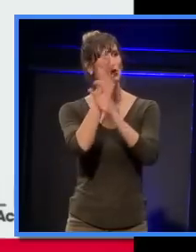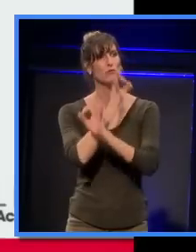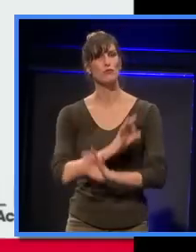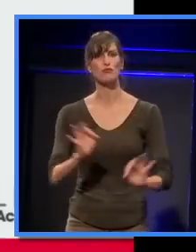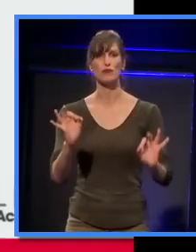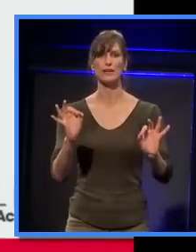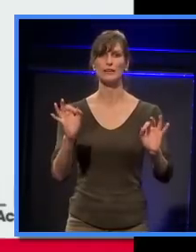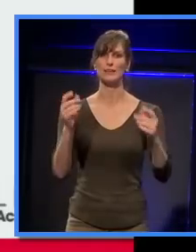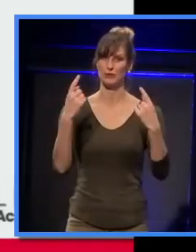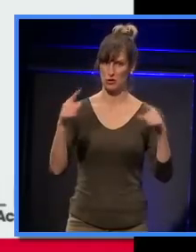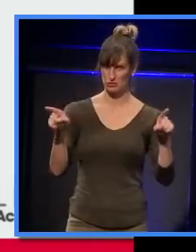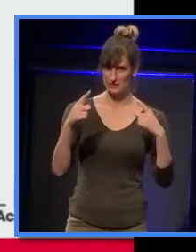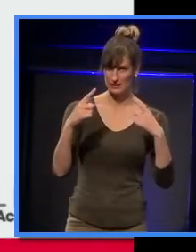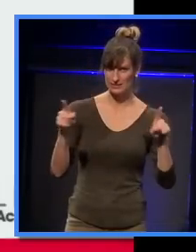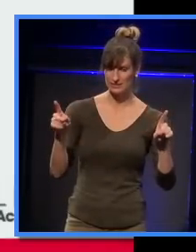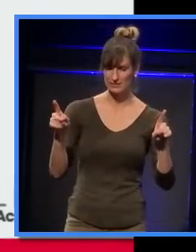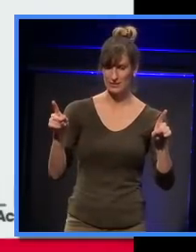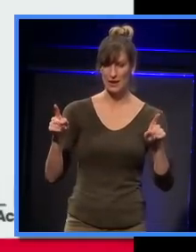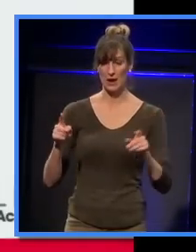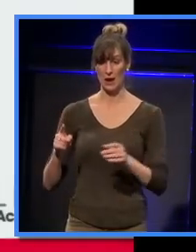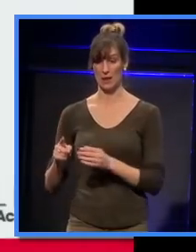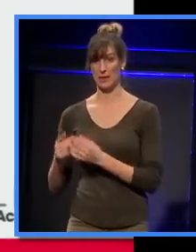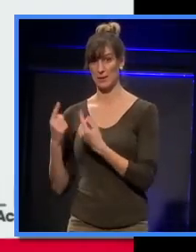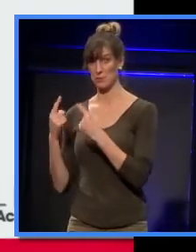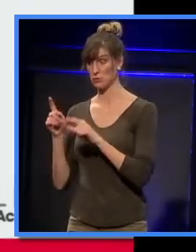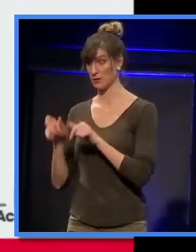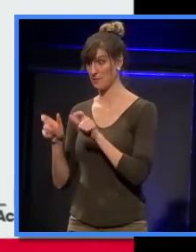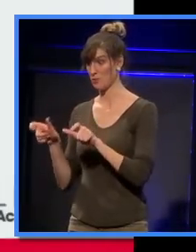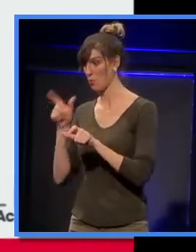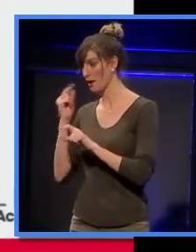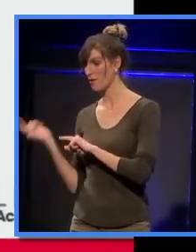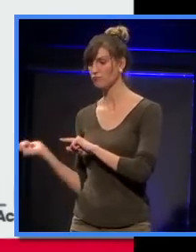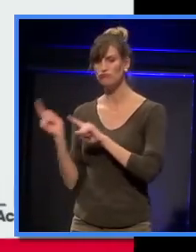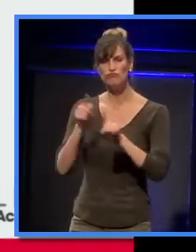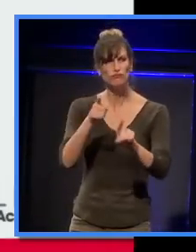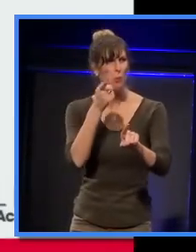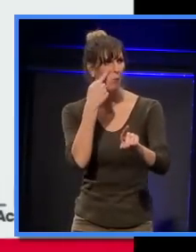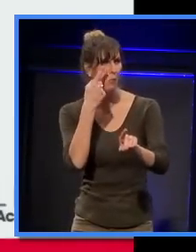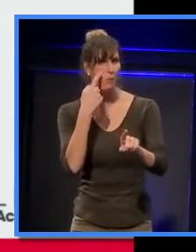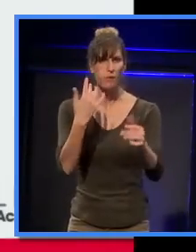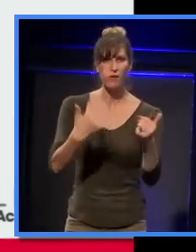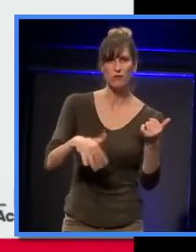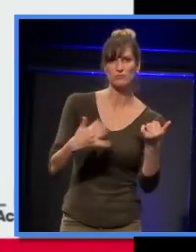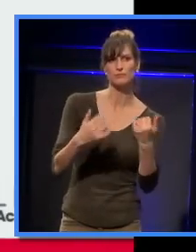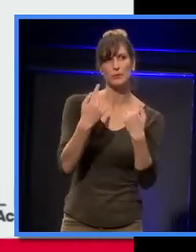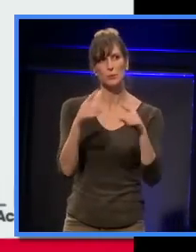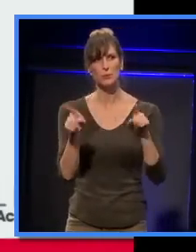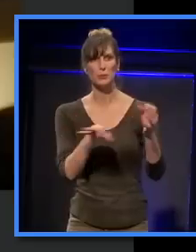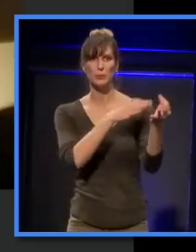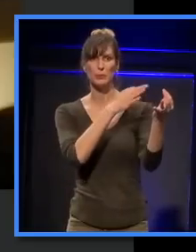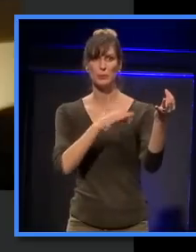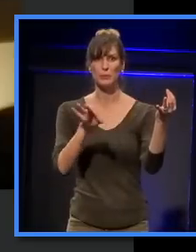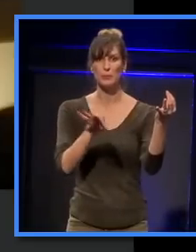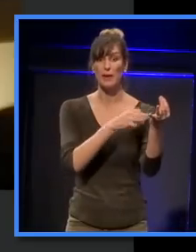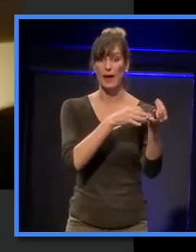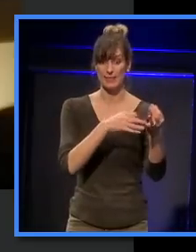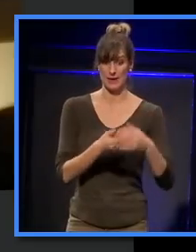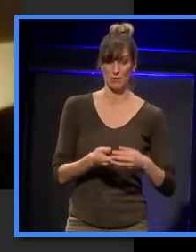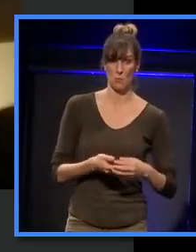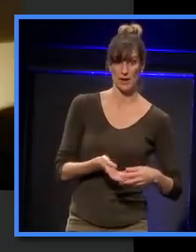The orchestra has the chance to try out the hall. And we have a chance to listen to the acoustics and measure the acoustics when it's occupied.